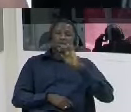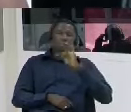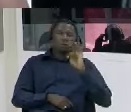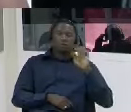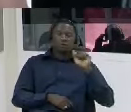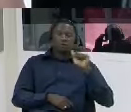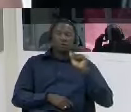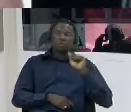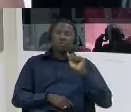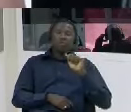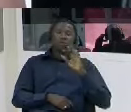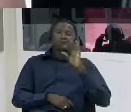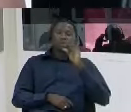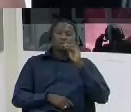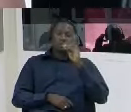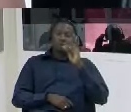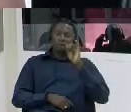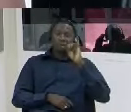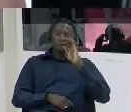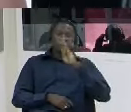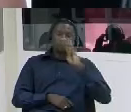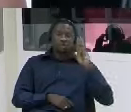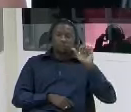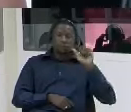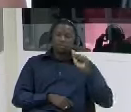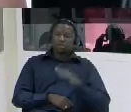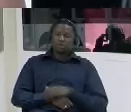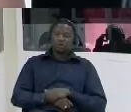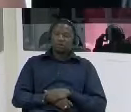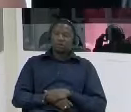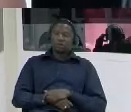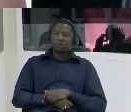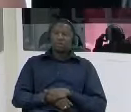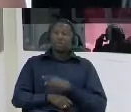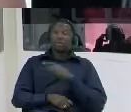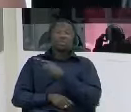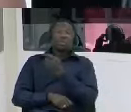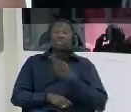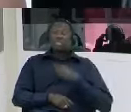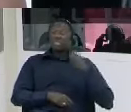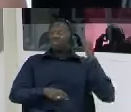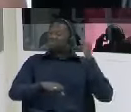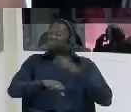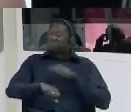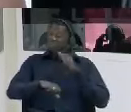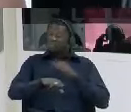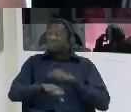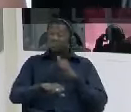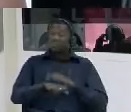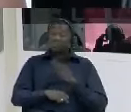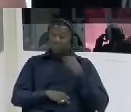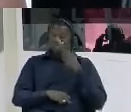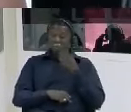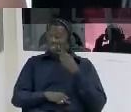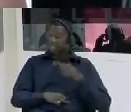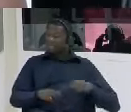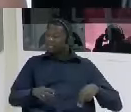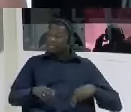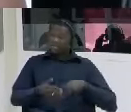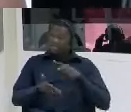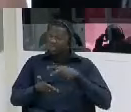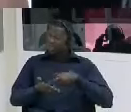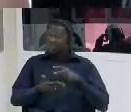old man he he fell down he was very sad definitely and then the beating start also